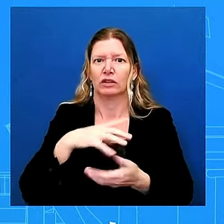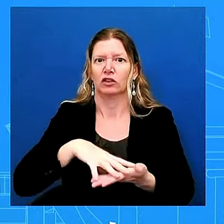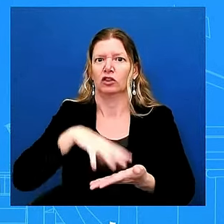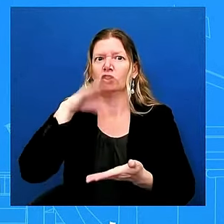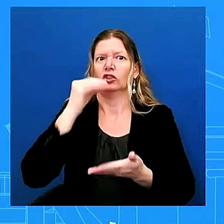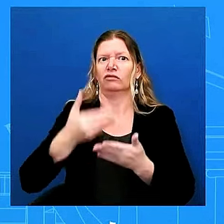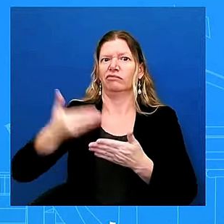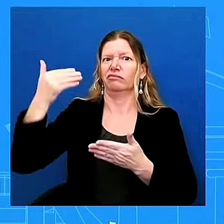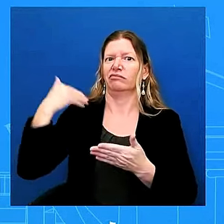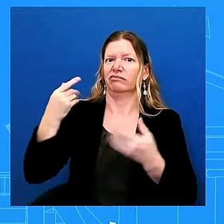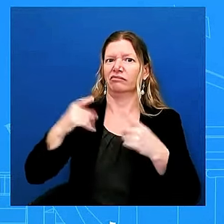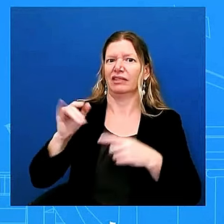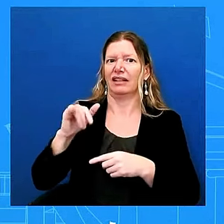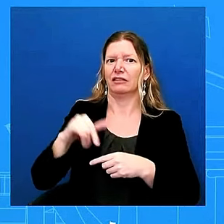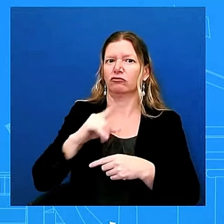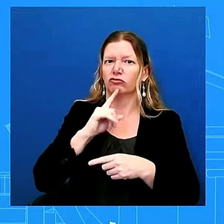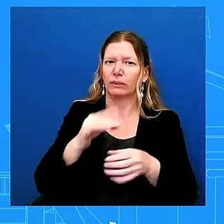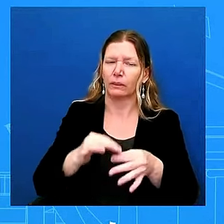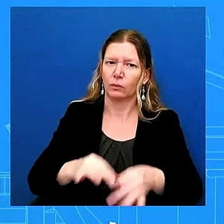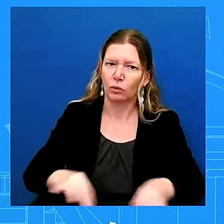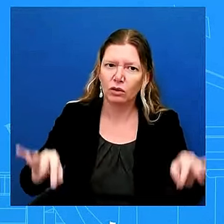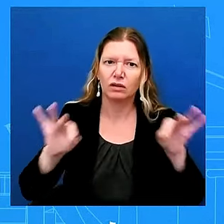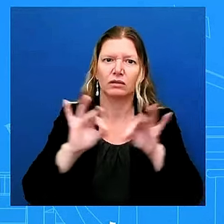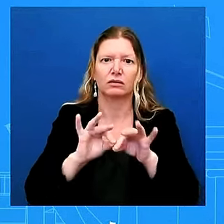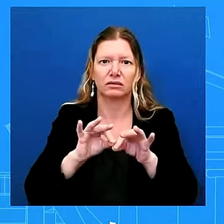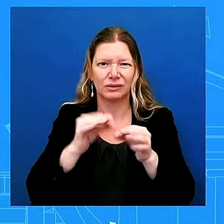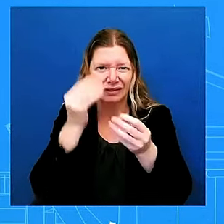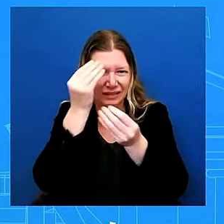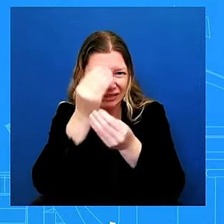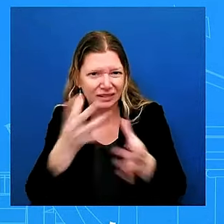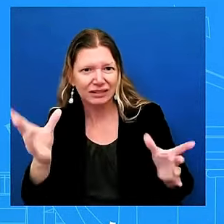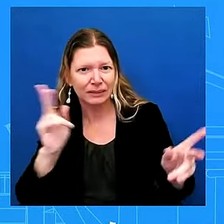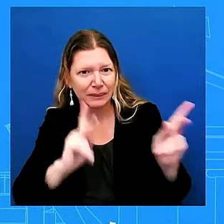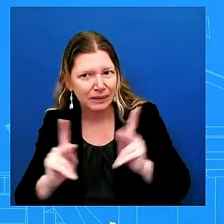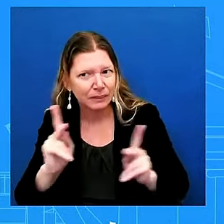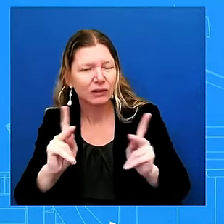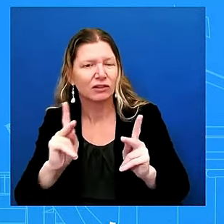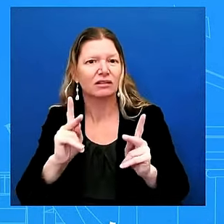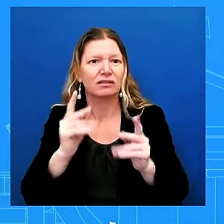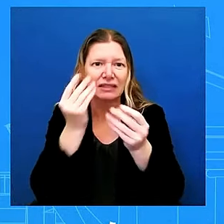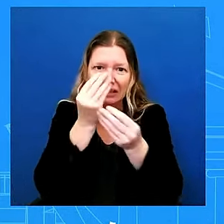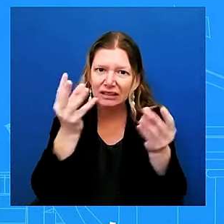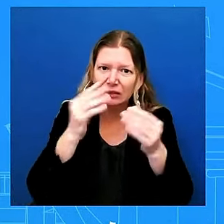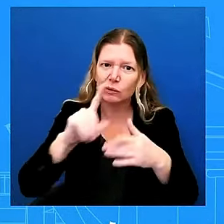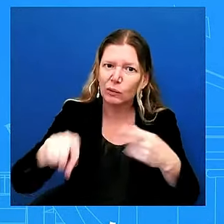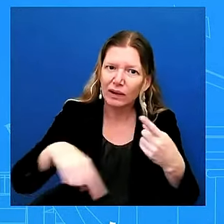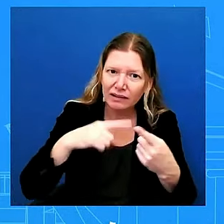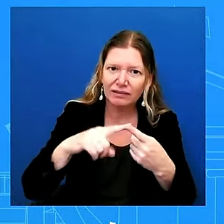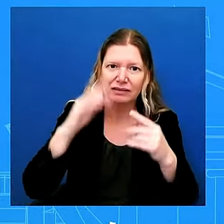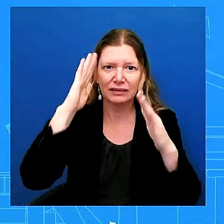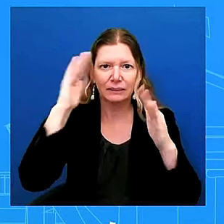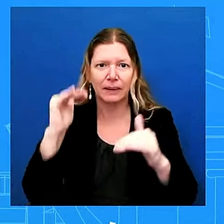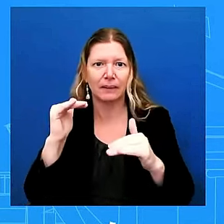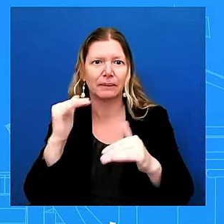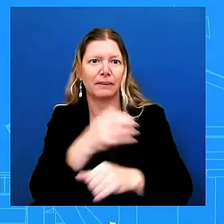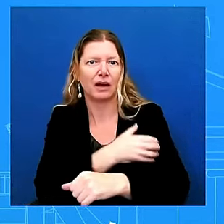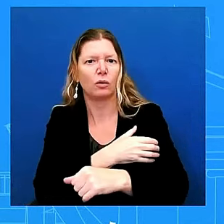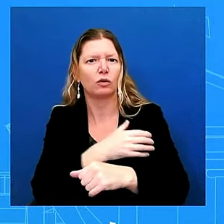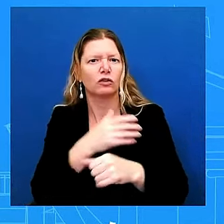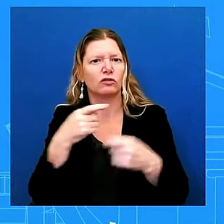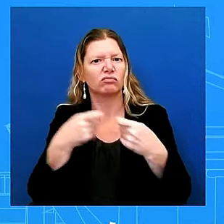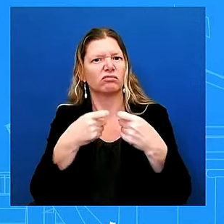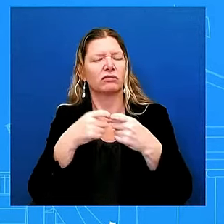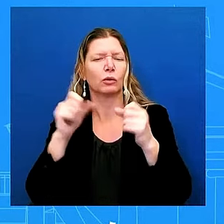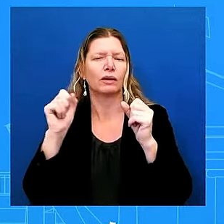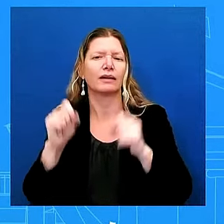that they take the necessary steps to be safe and to secure additional support for example moving into a shelter if power isn't